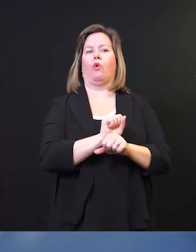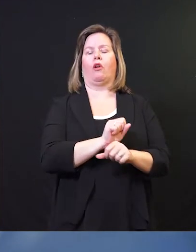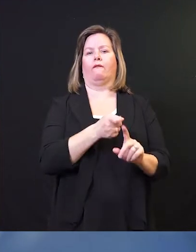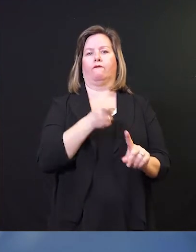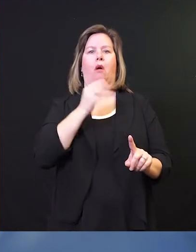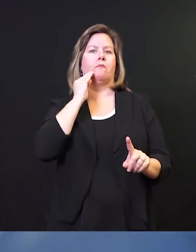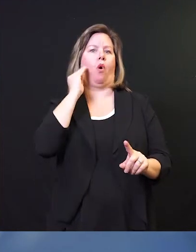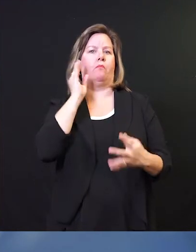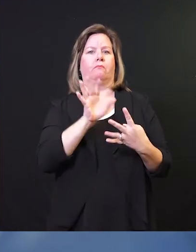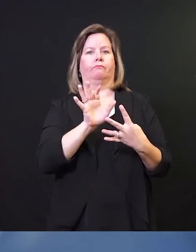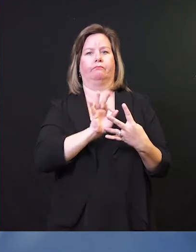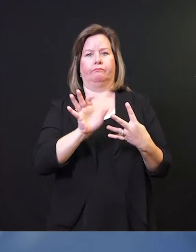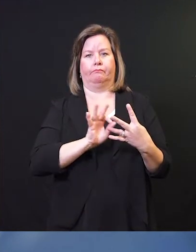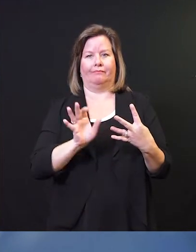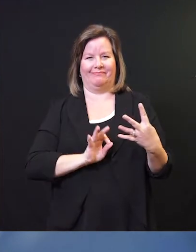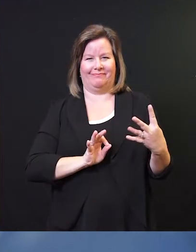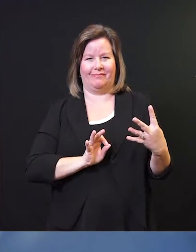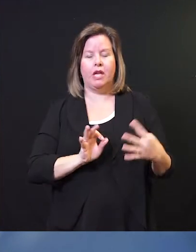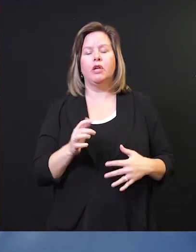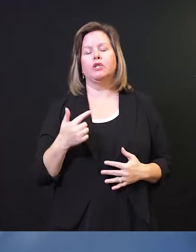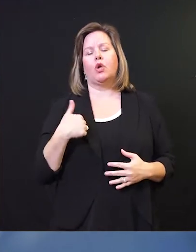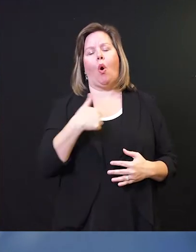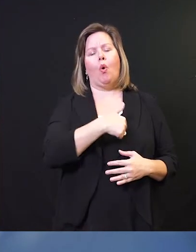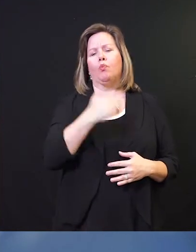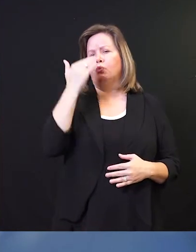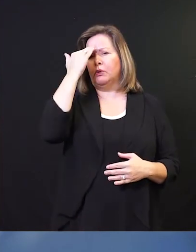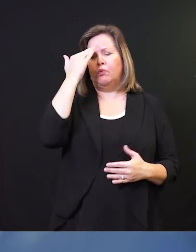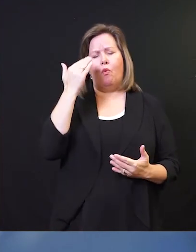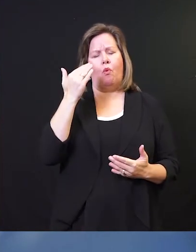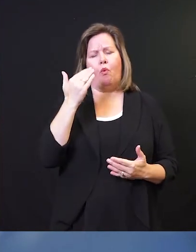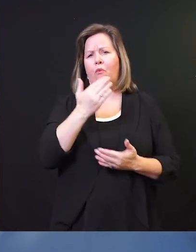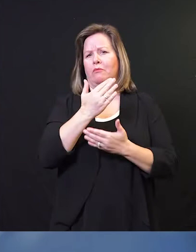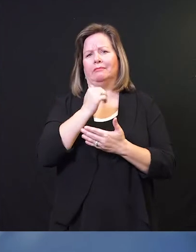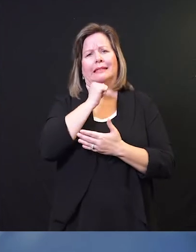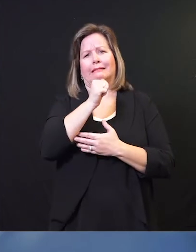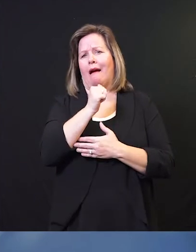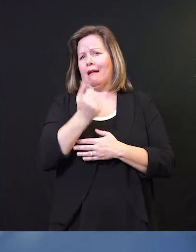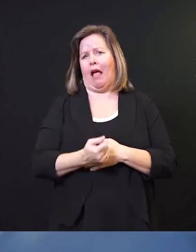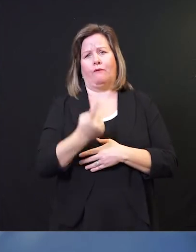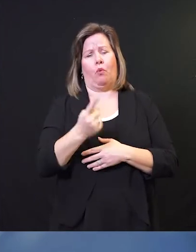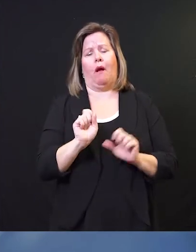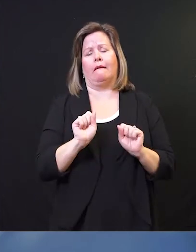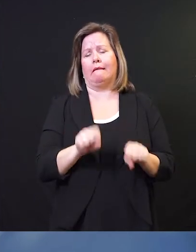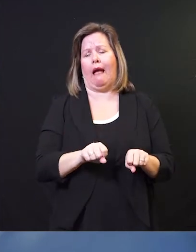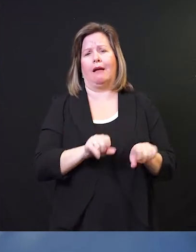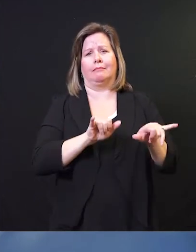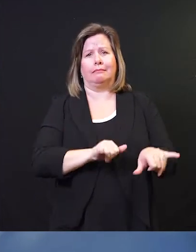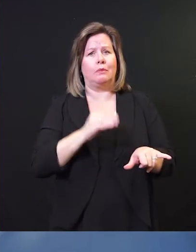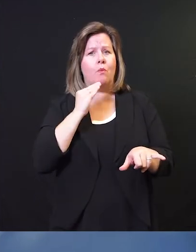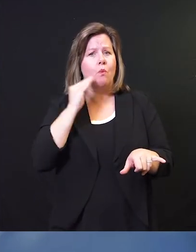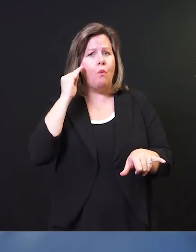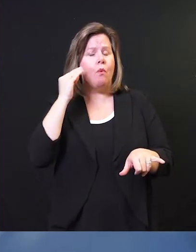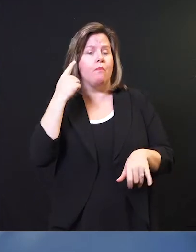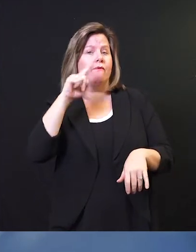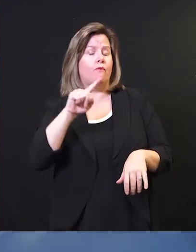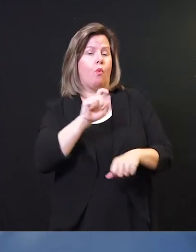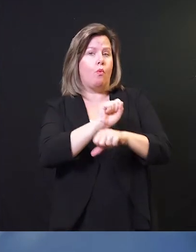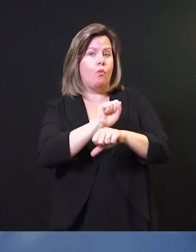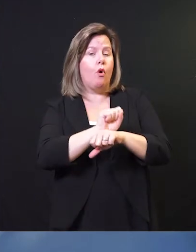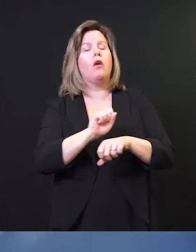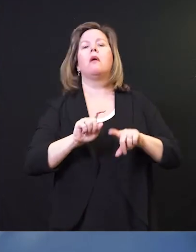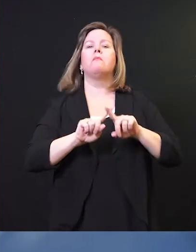know that's not a solution that everyone can use, but we can reduce the density of